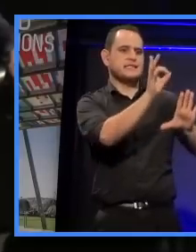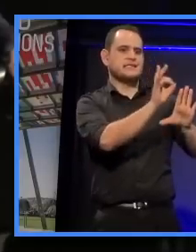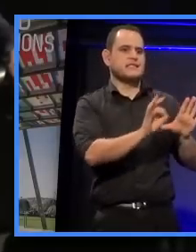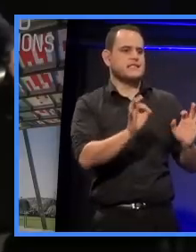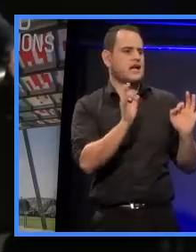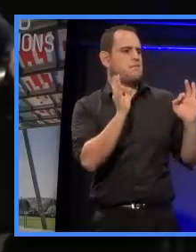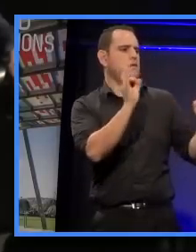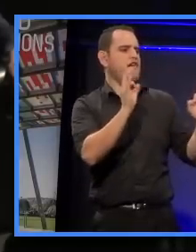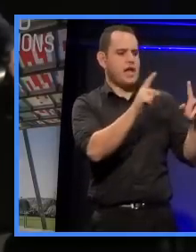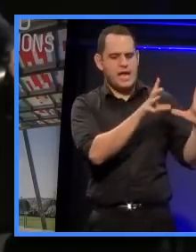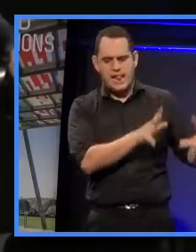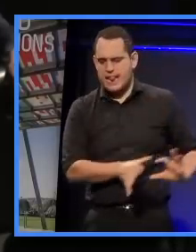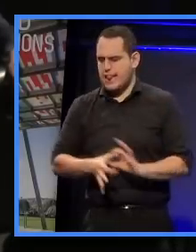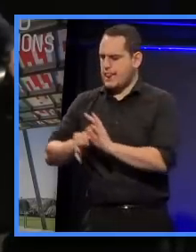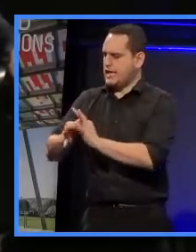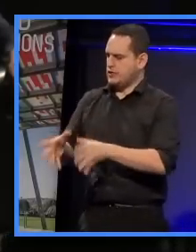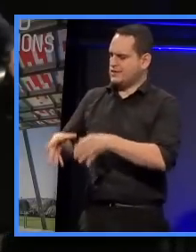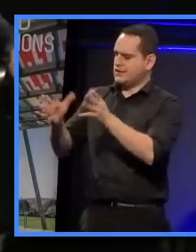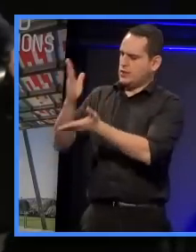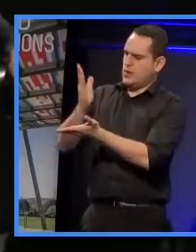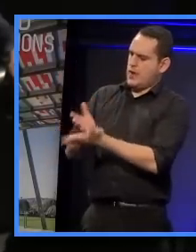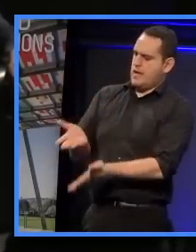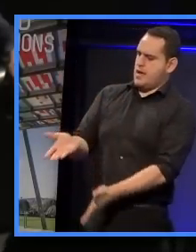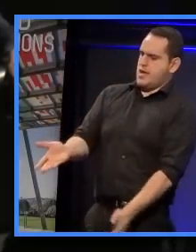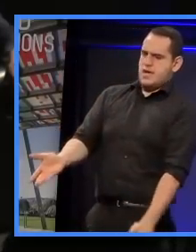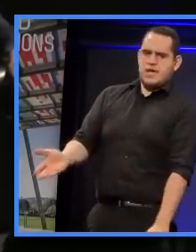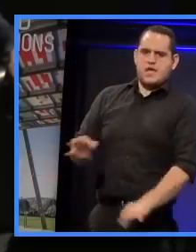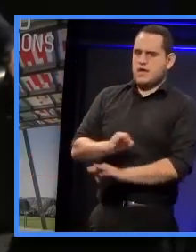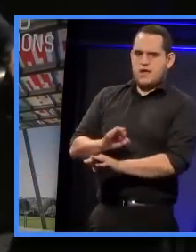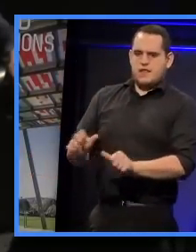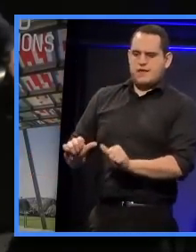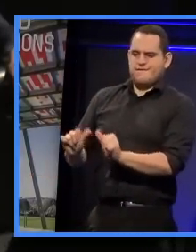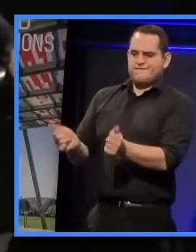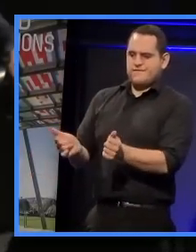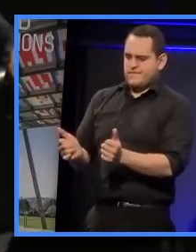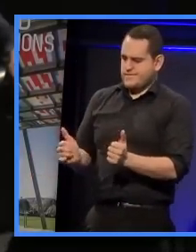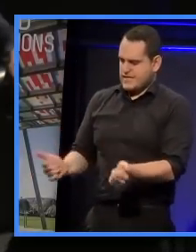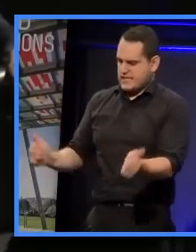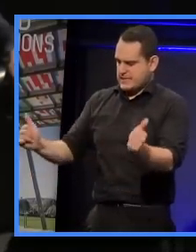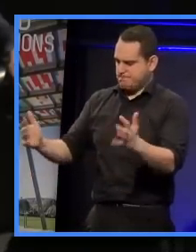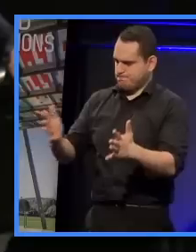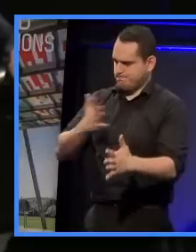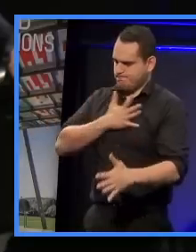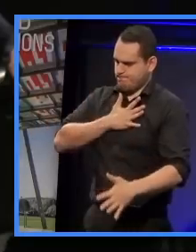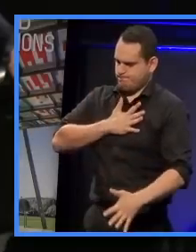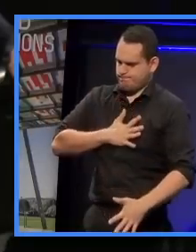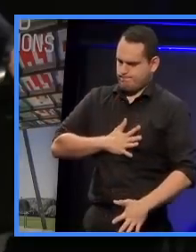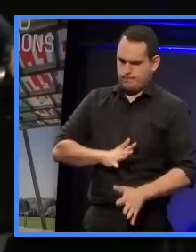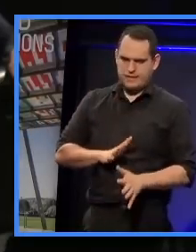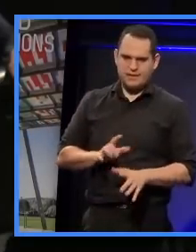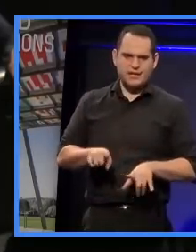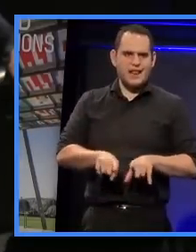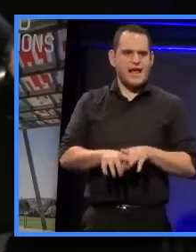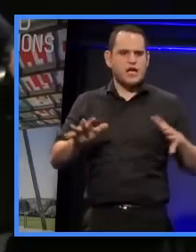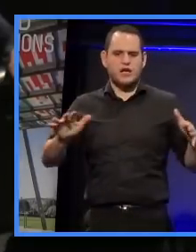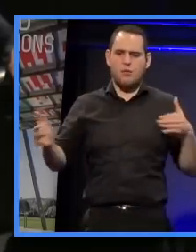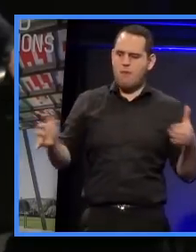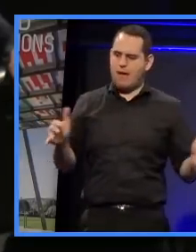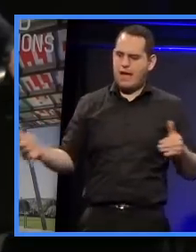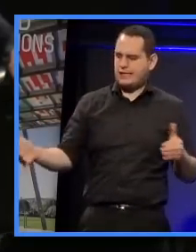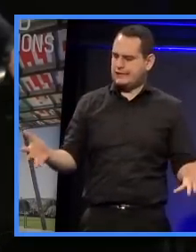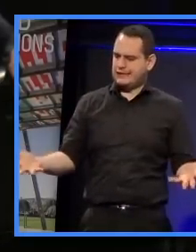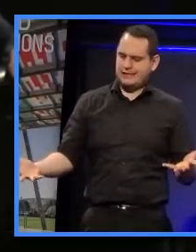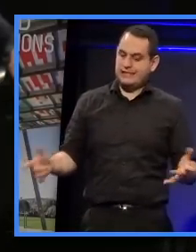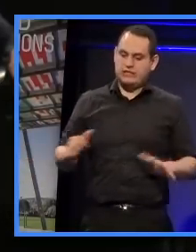and the exterior of the building and some of the foyers are really compromised from what he wanted. So he's taking that